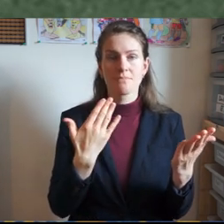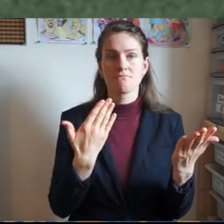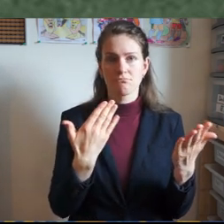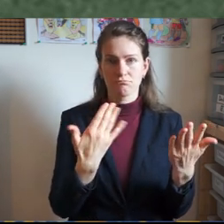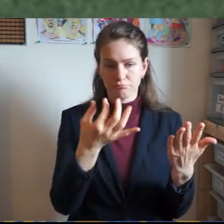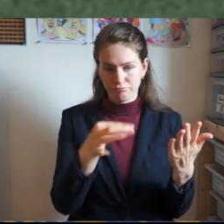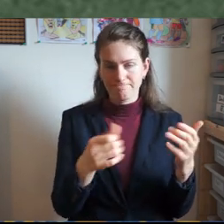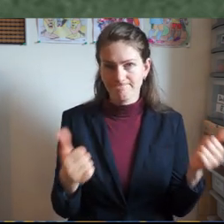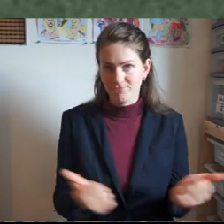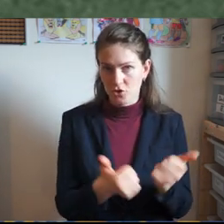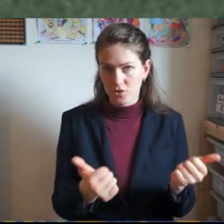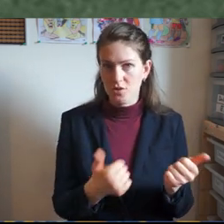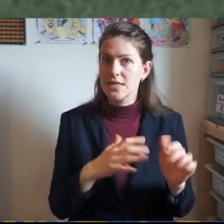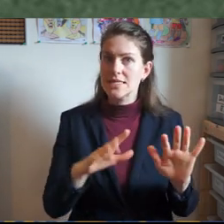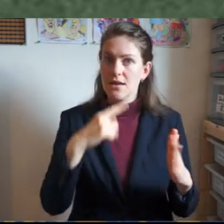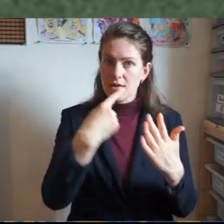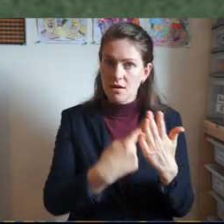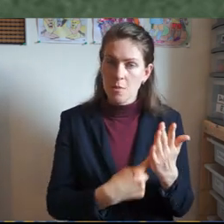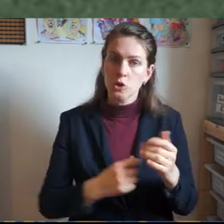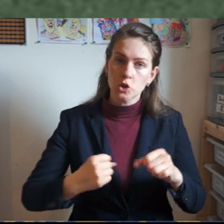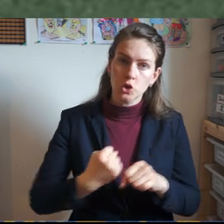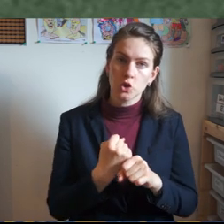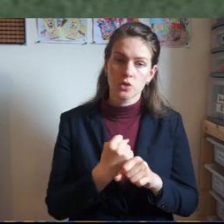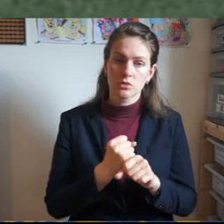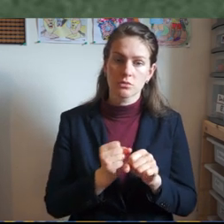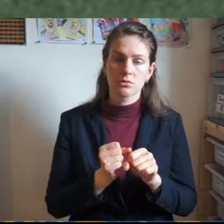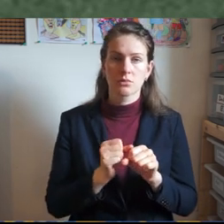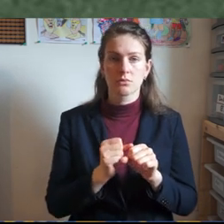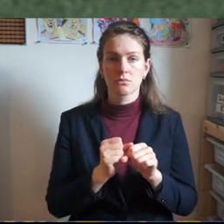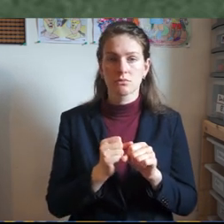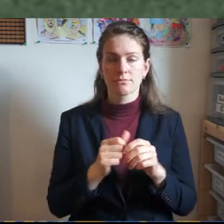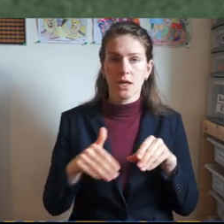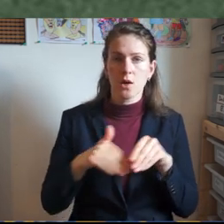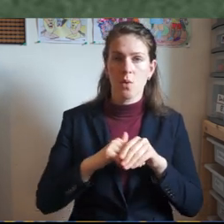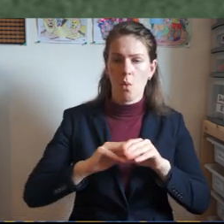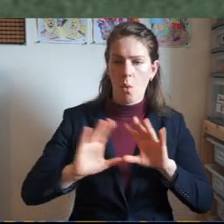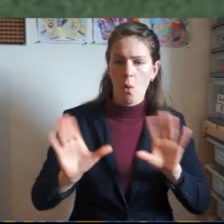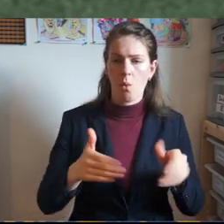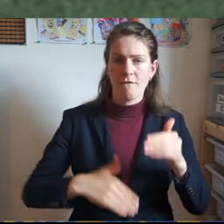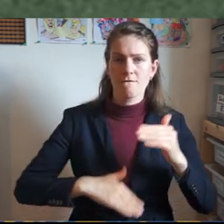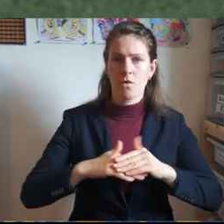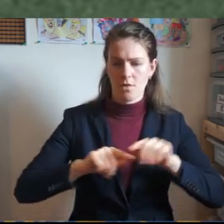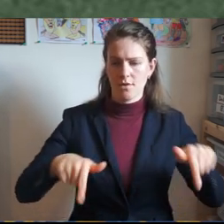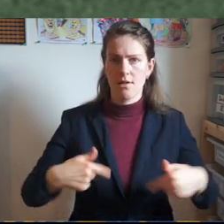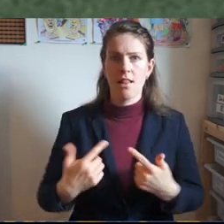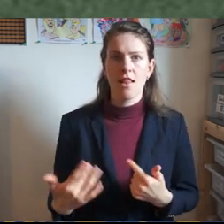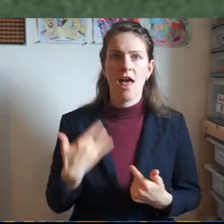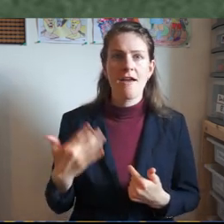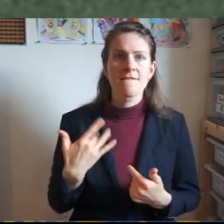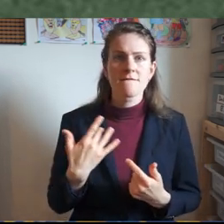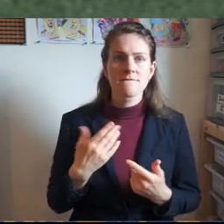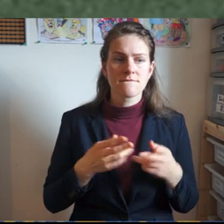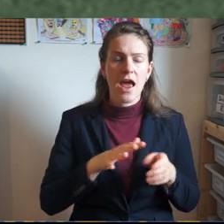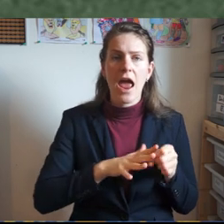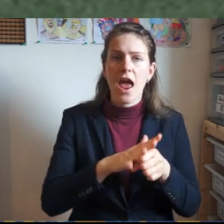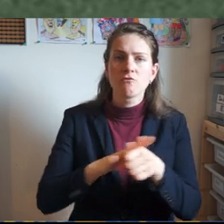they're supposed to cover every aspect of our lives and they're meant for